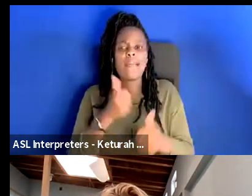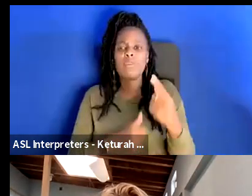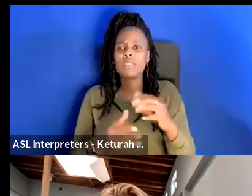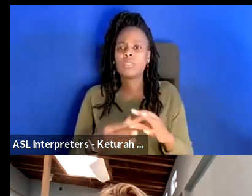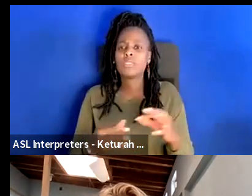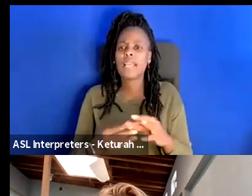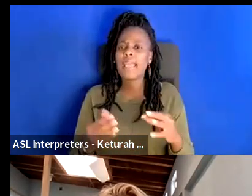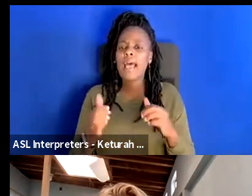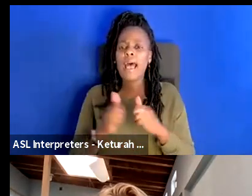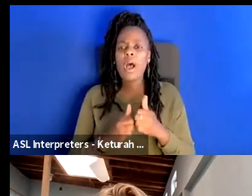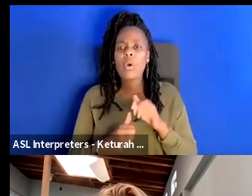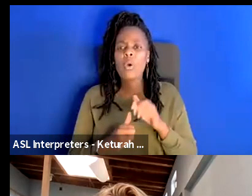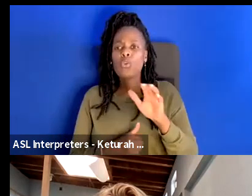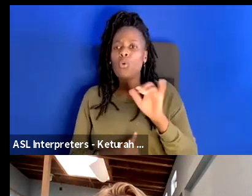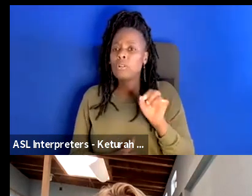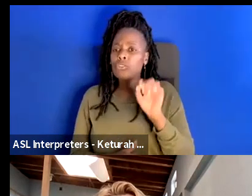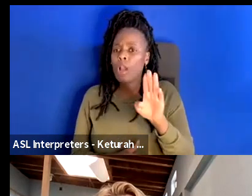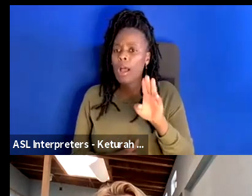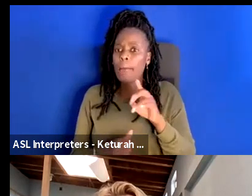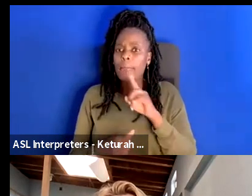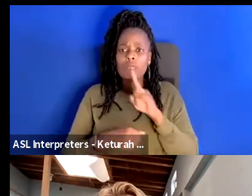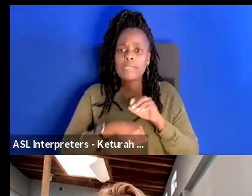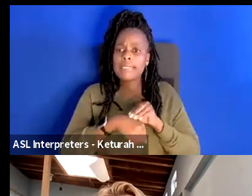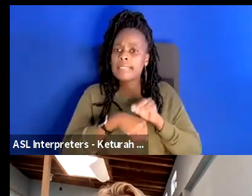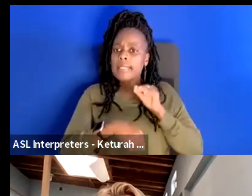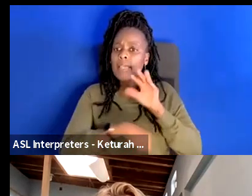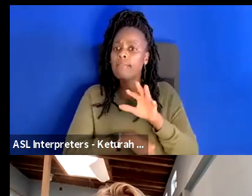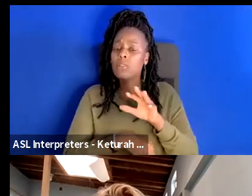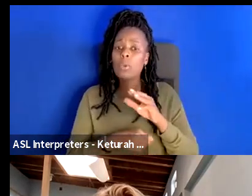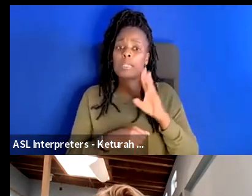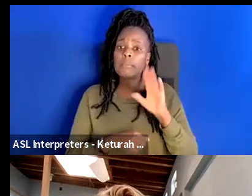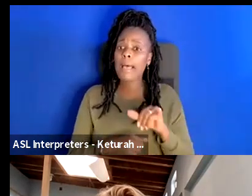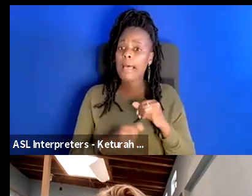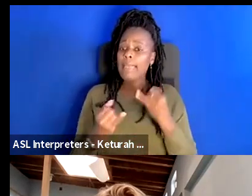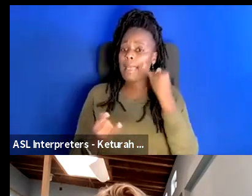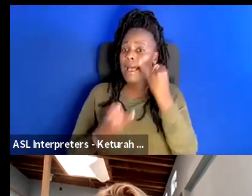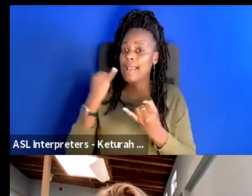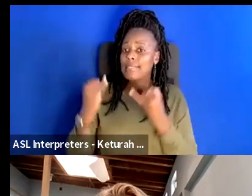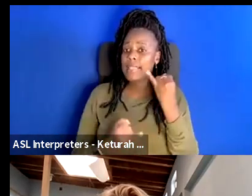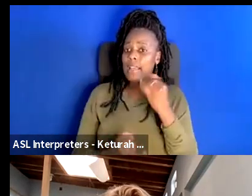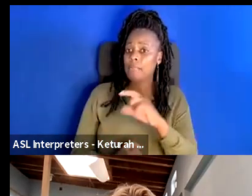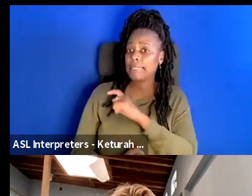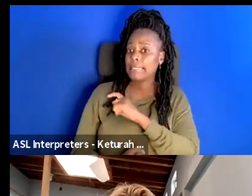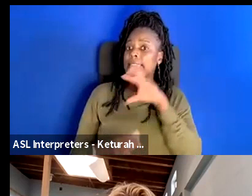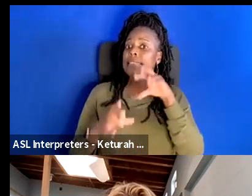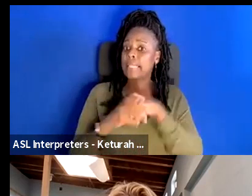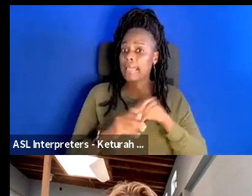your job is influenced by that idea of policing one another in our theater spaces.